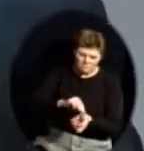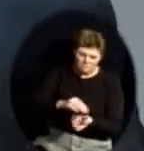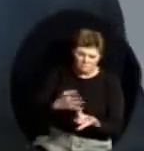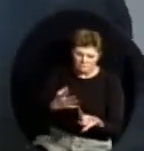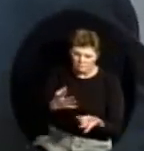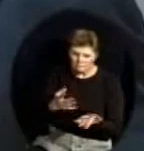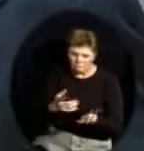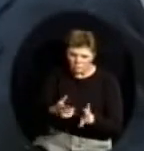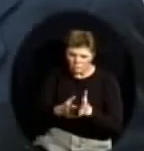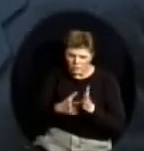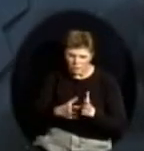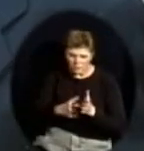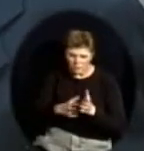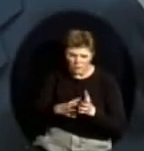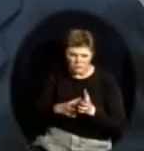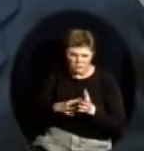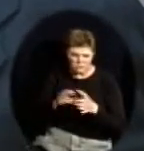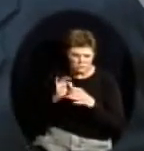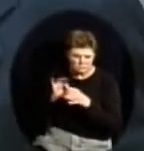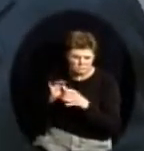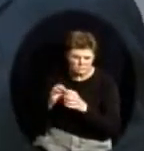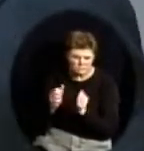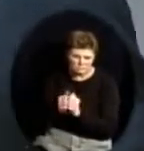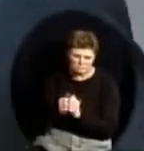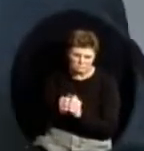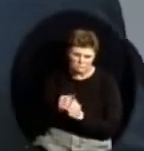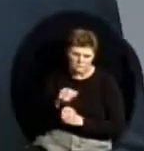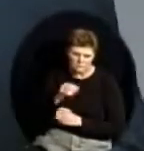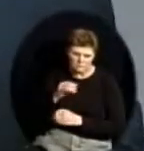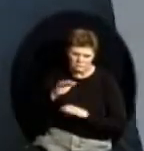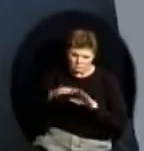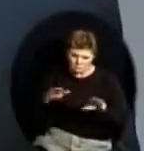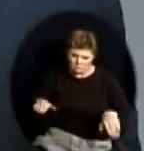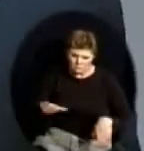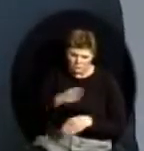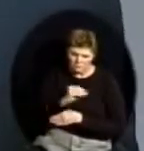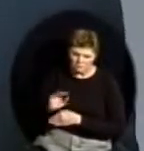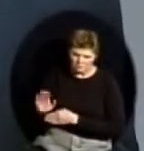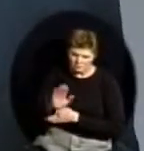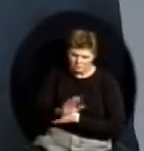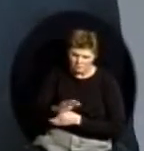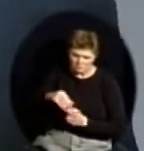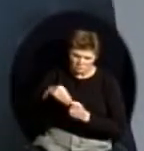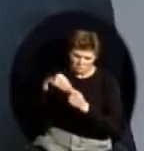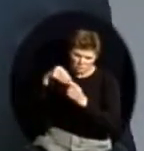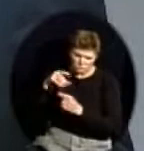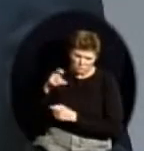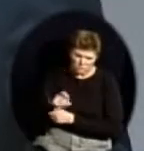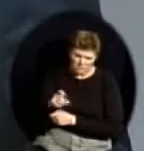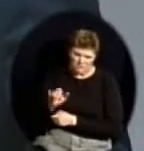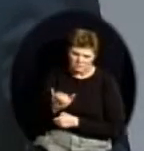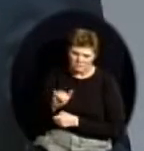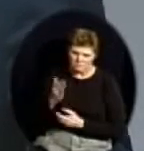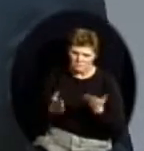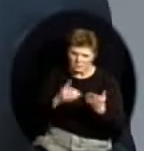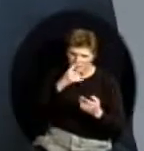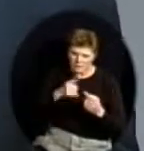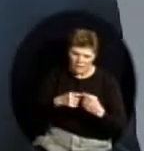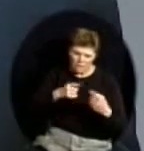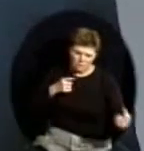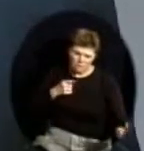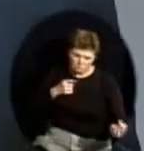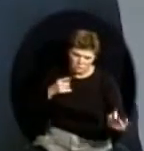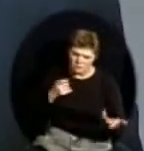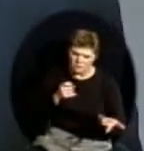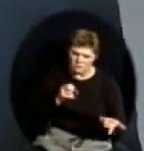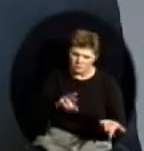as attention deficit disorder that requires special accommodations at